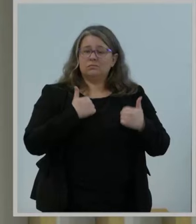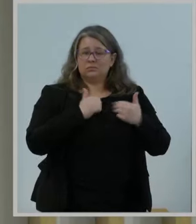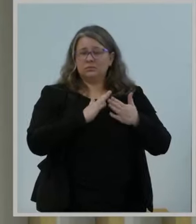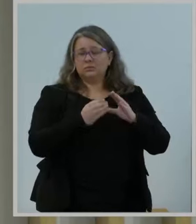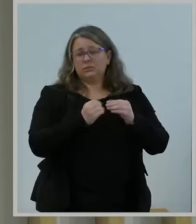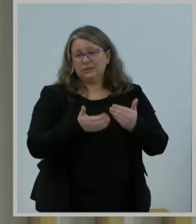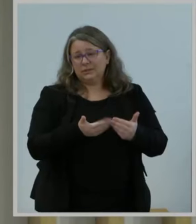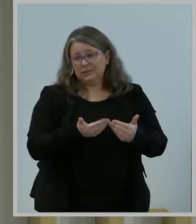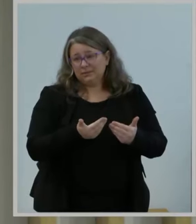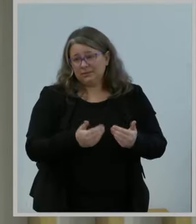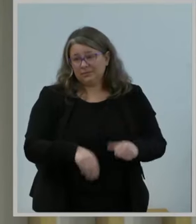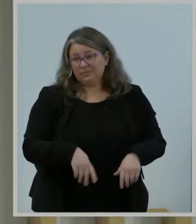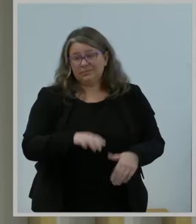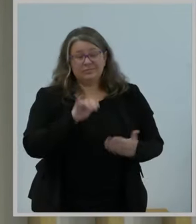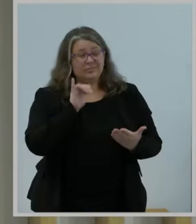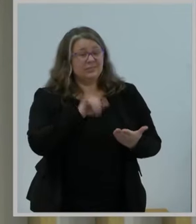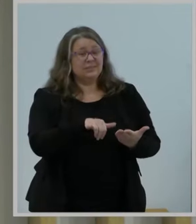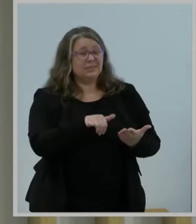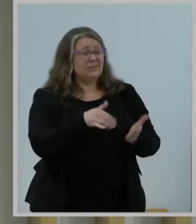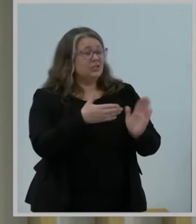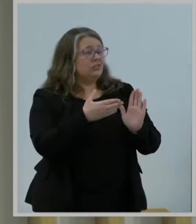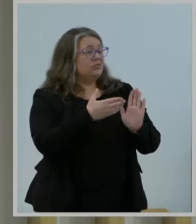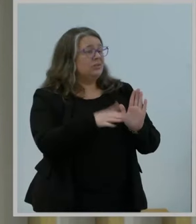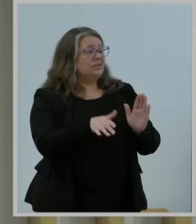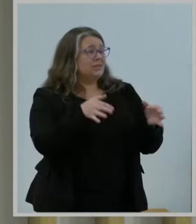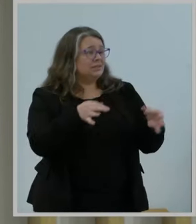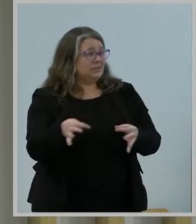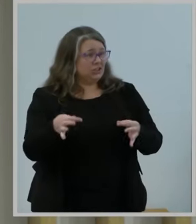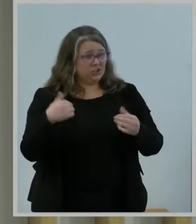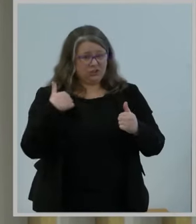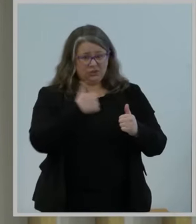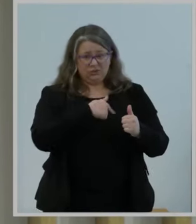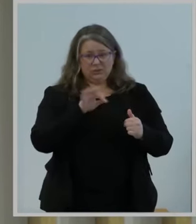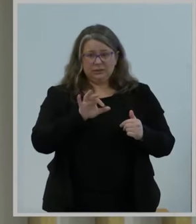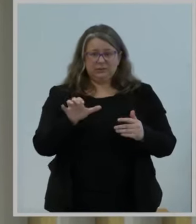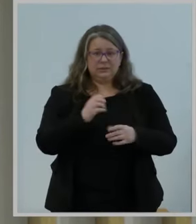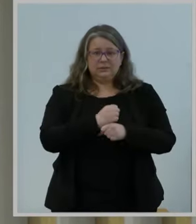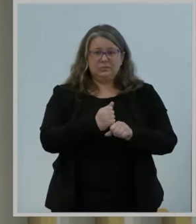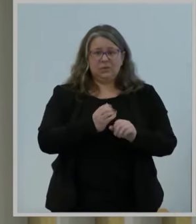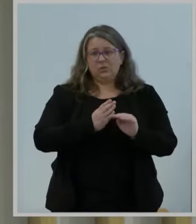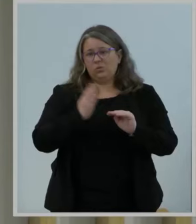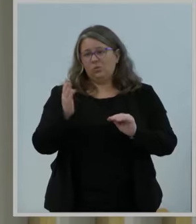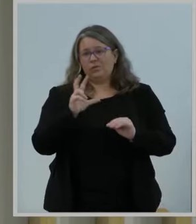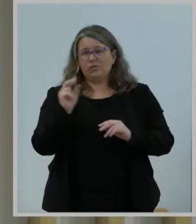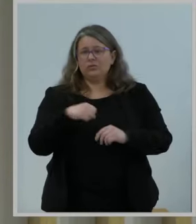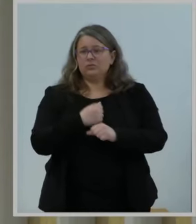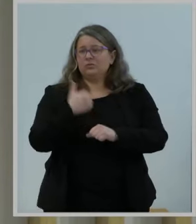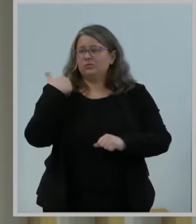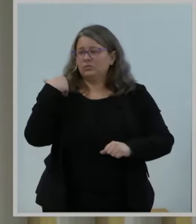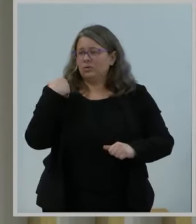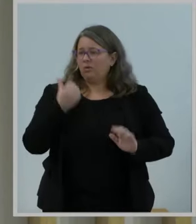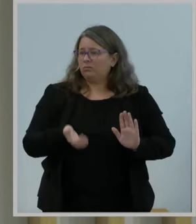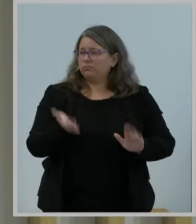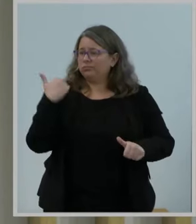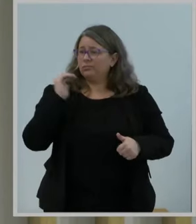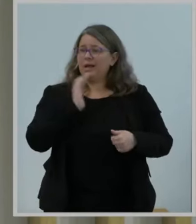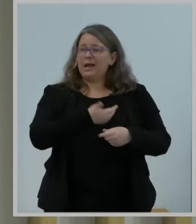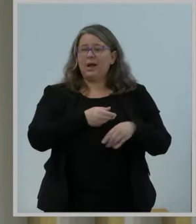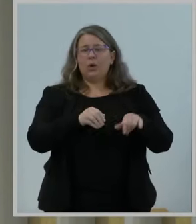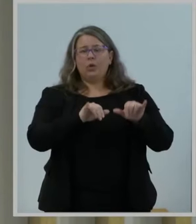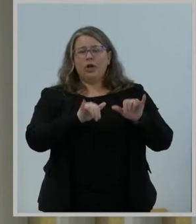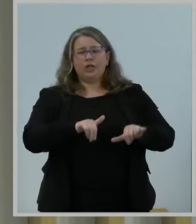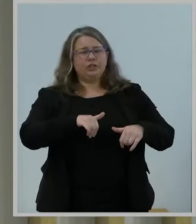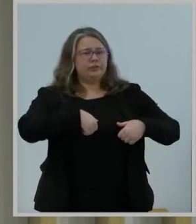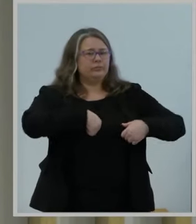FCC more than three decades ago. Our engineers challenged the status quo by suggesting that spectrum that was not